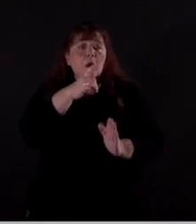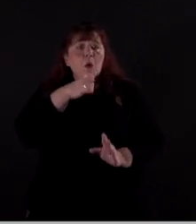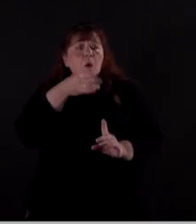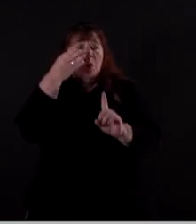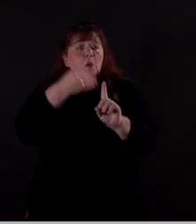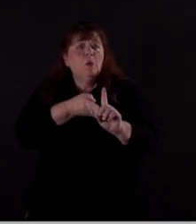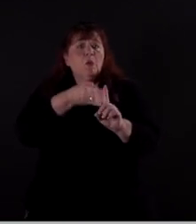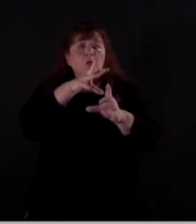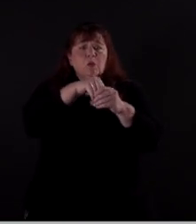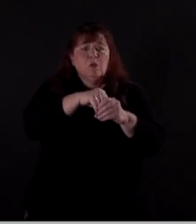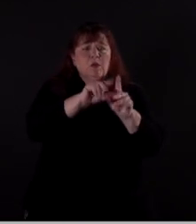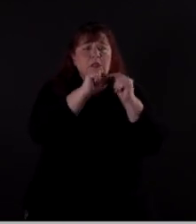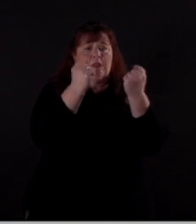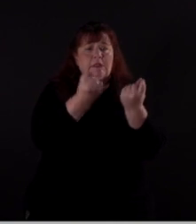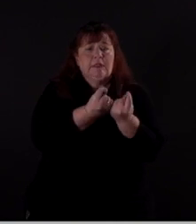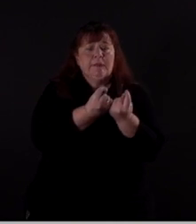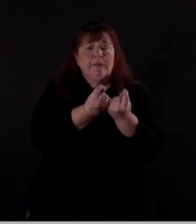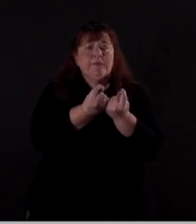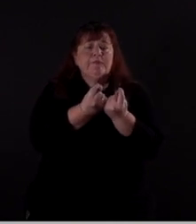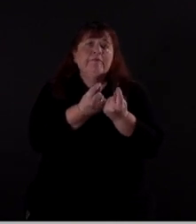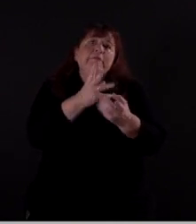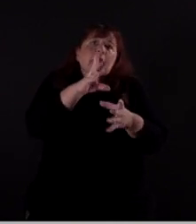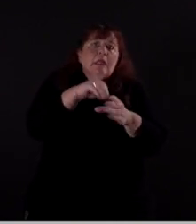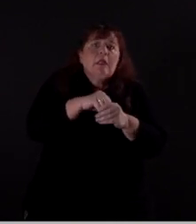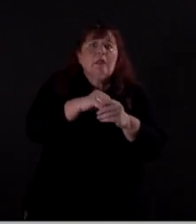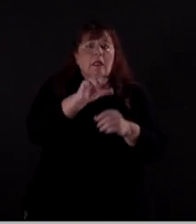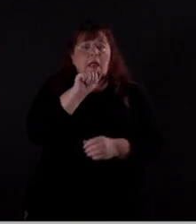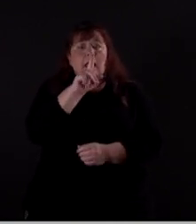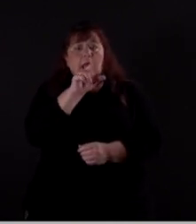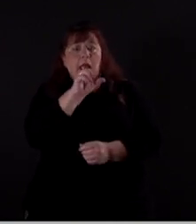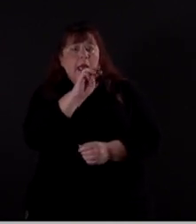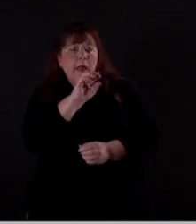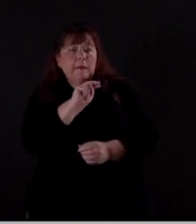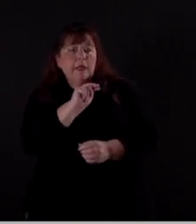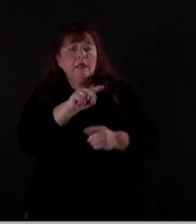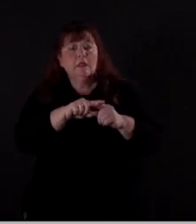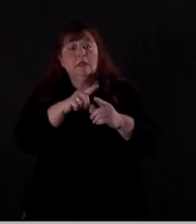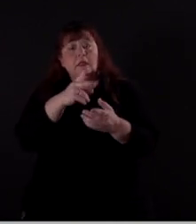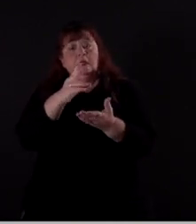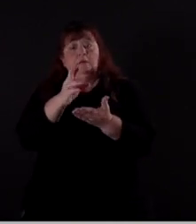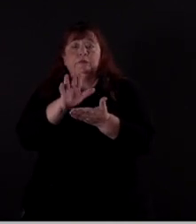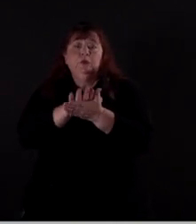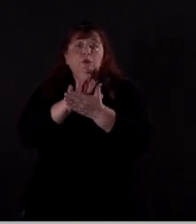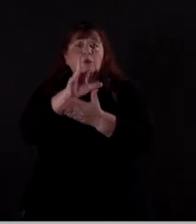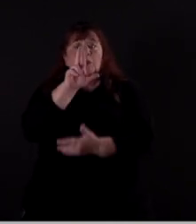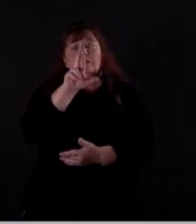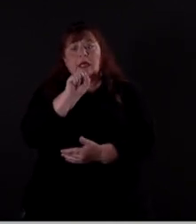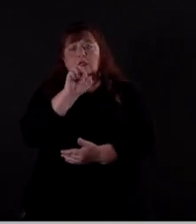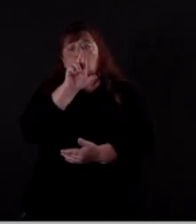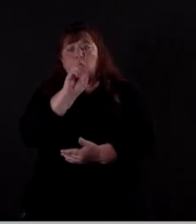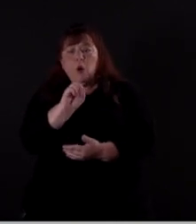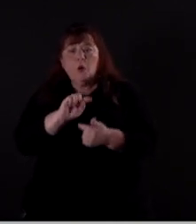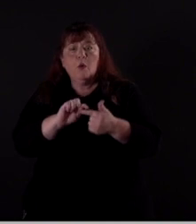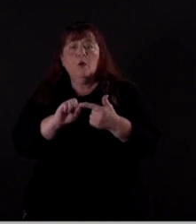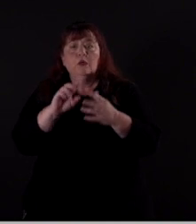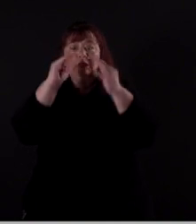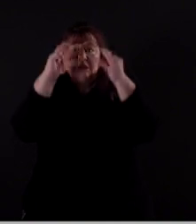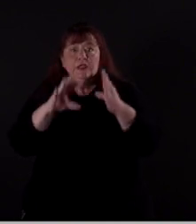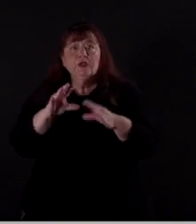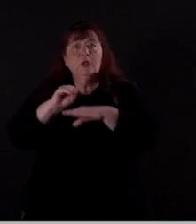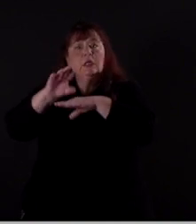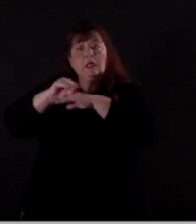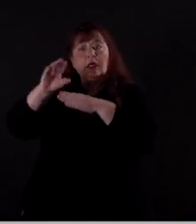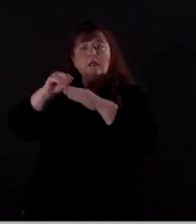would be on a team. And that usually includes an administrator, a school resource officer, a teacher, a guidance counselor,